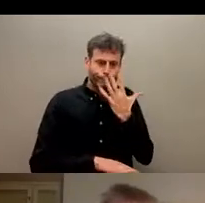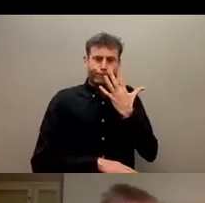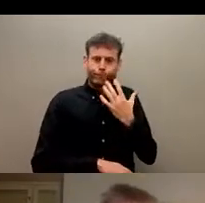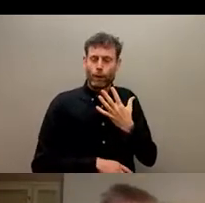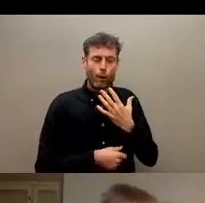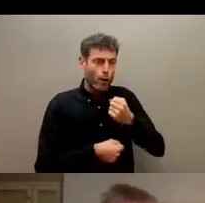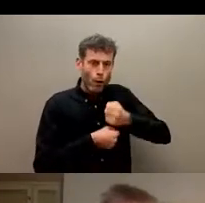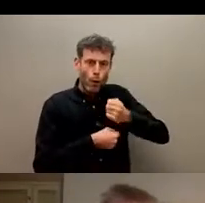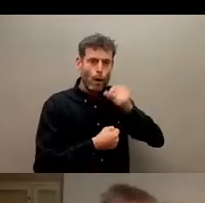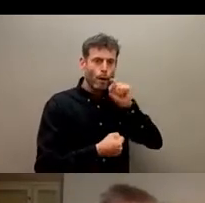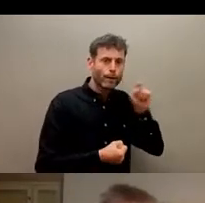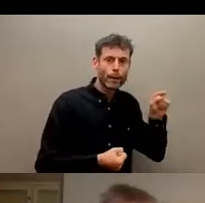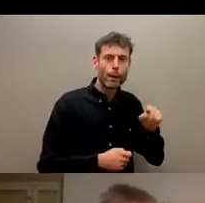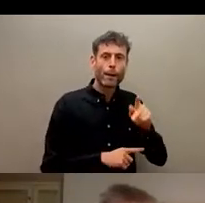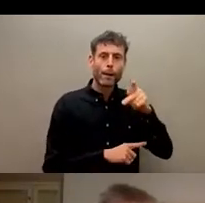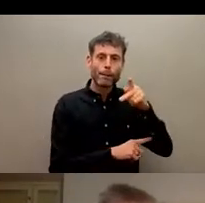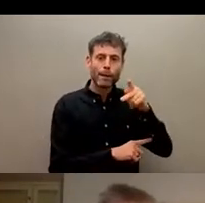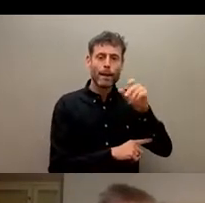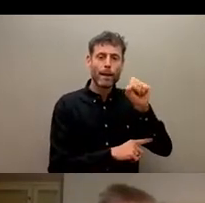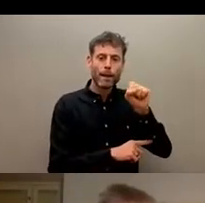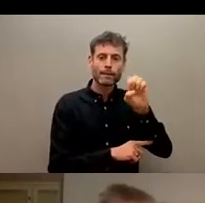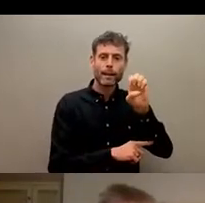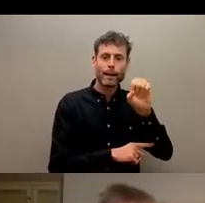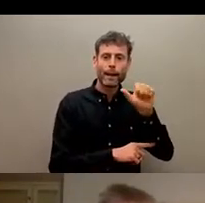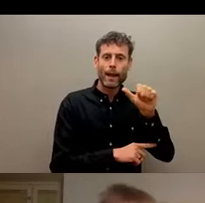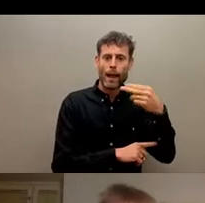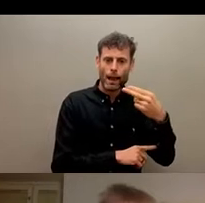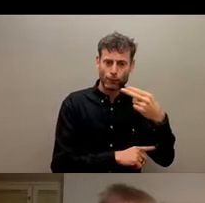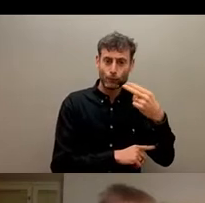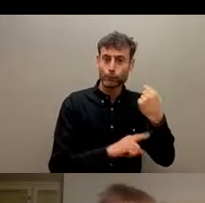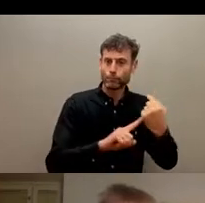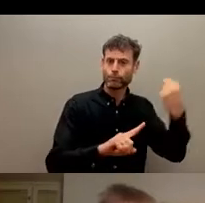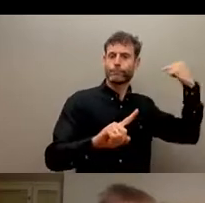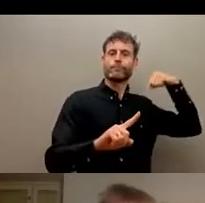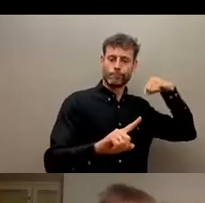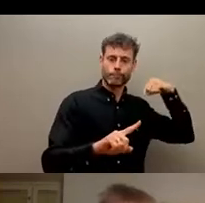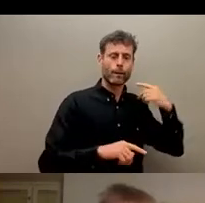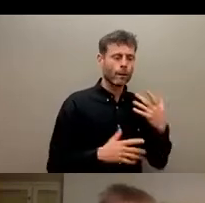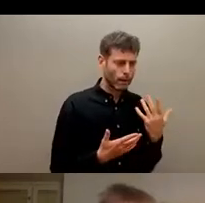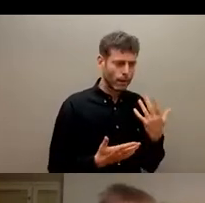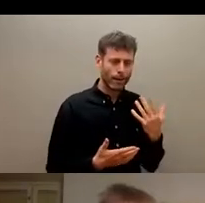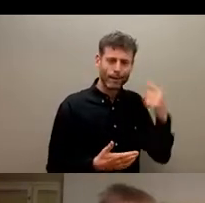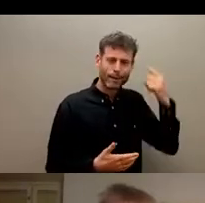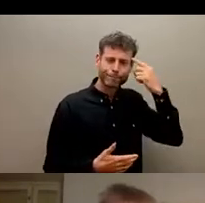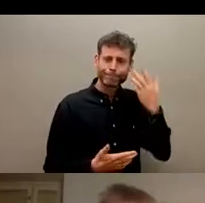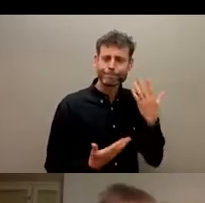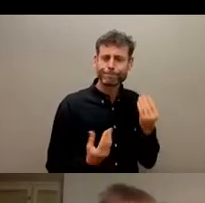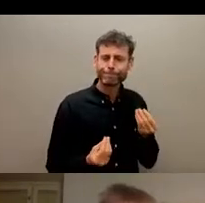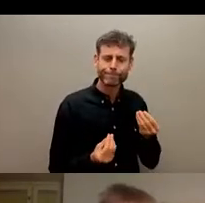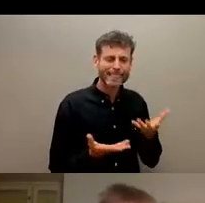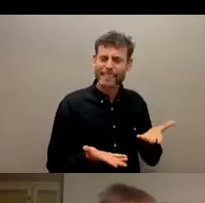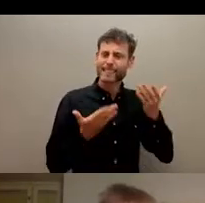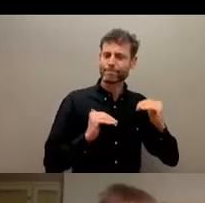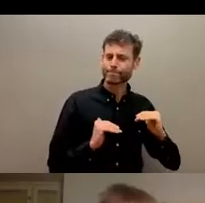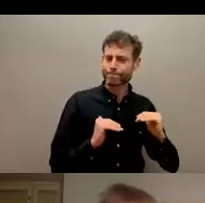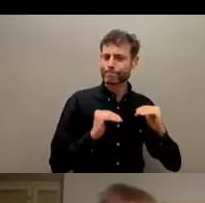around PSEAH and how badly we're still doing in that issue. So, I mean, I, I think they're probably all